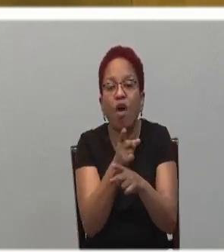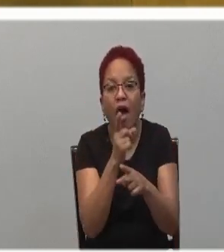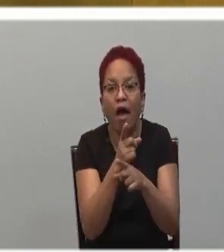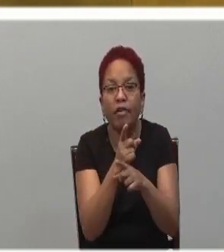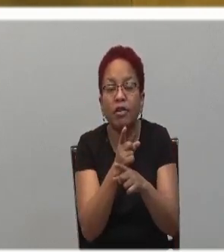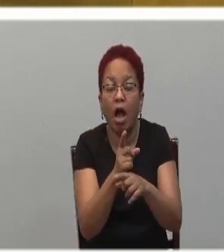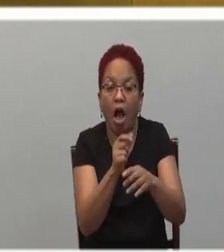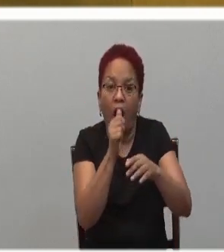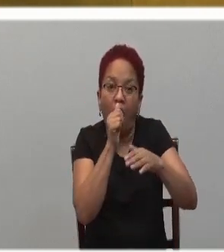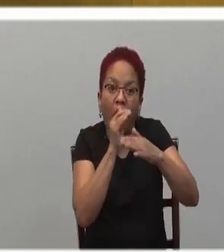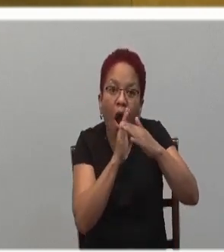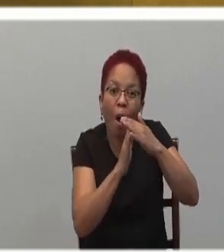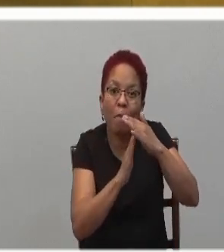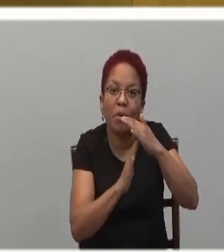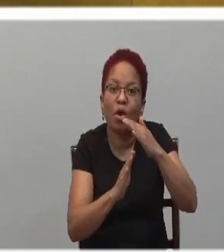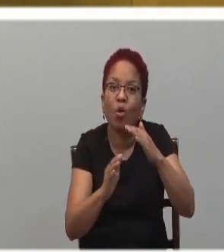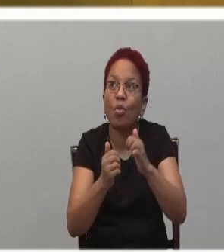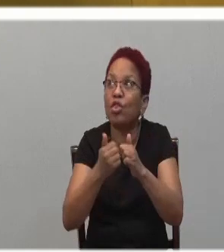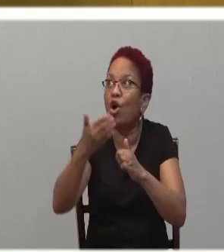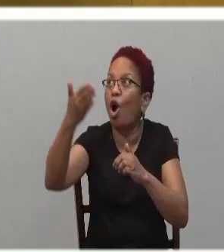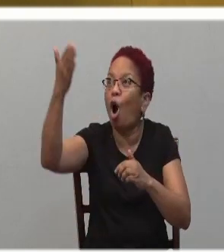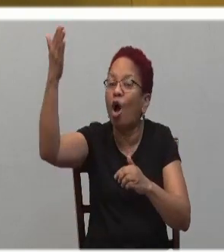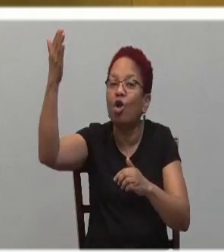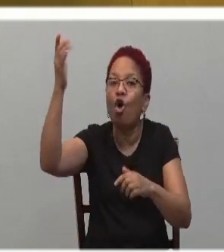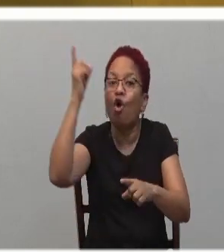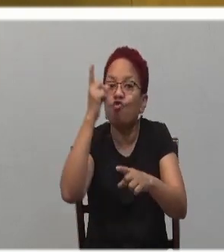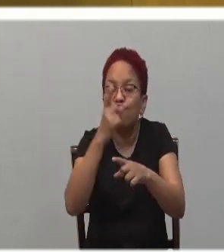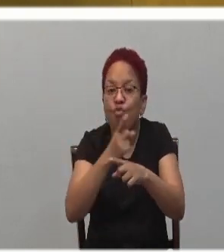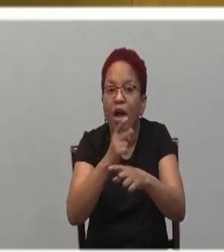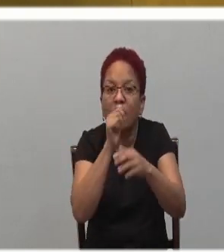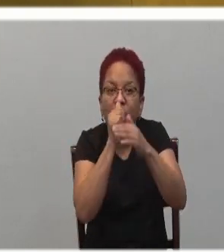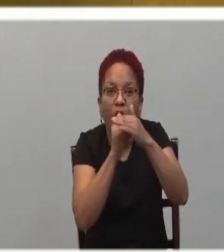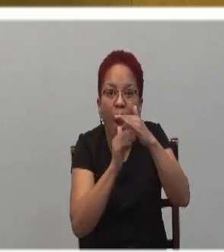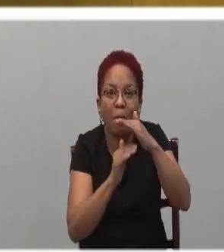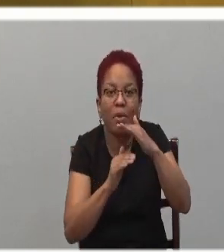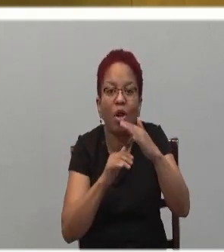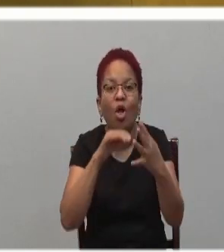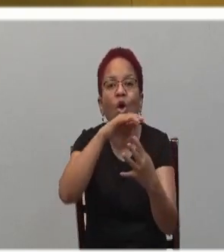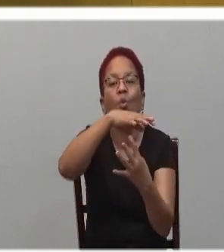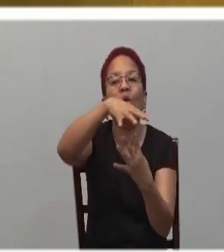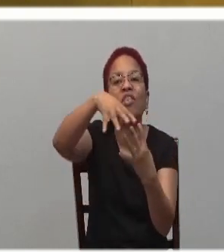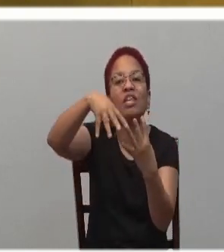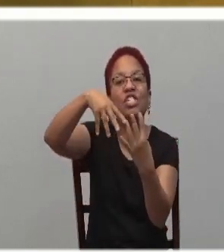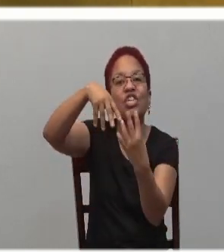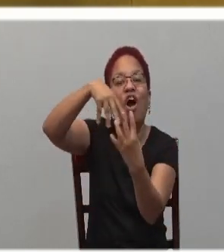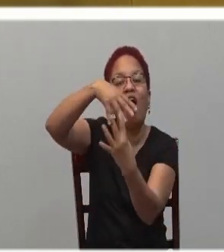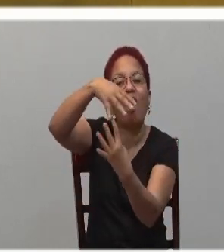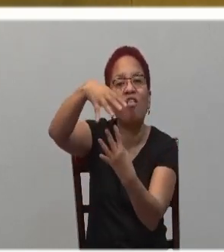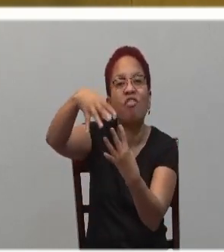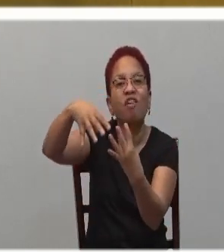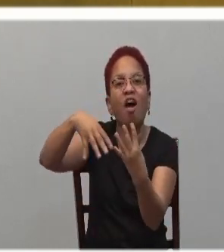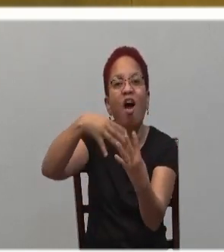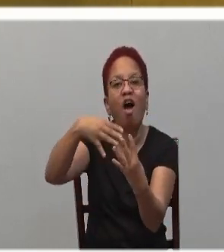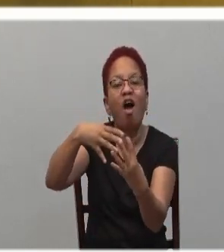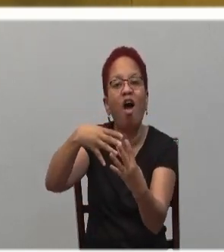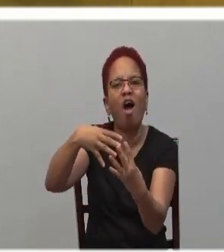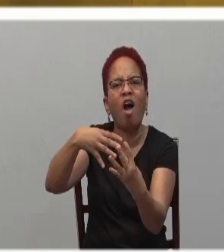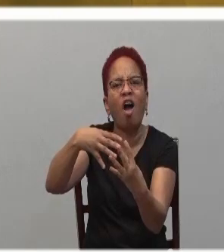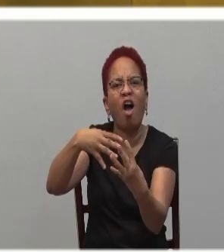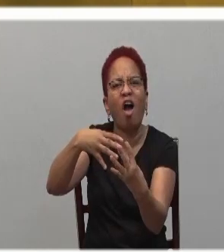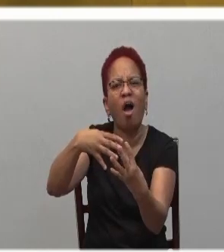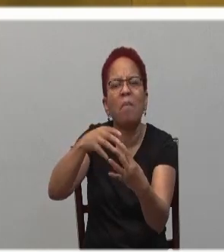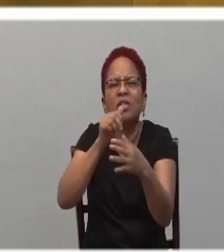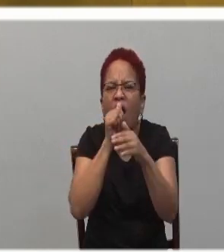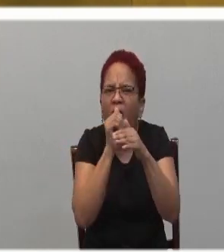God, right and humble relationship with each other, a relationship of powerlessness.